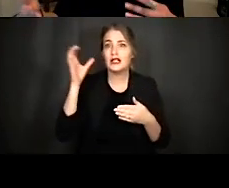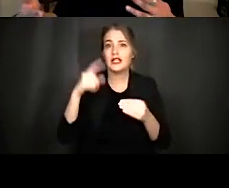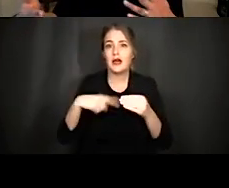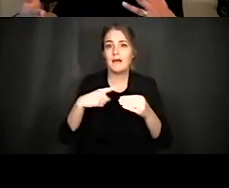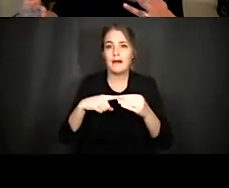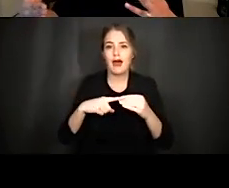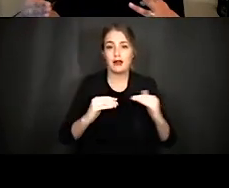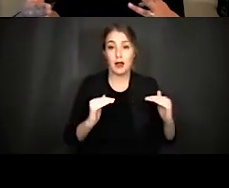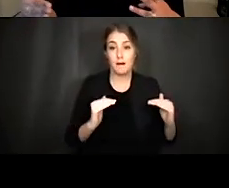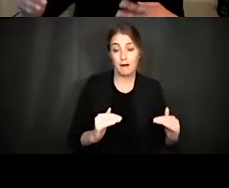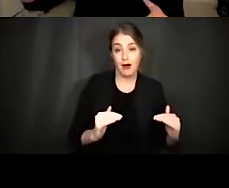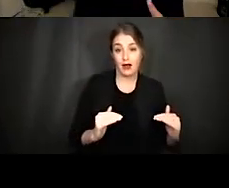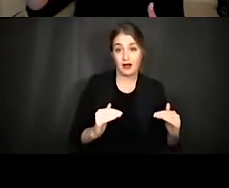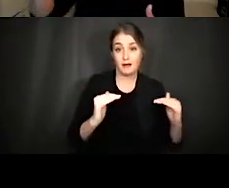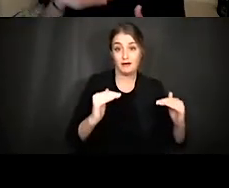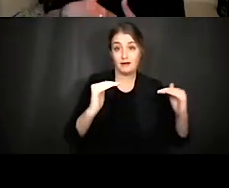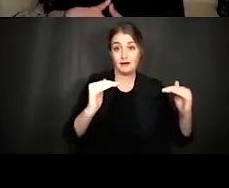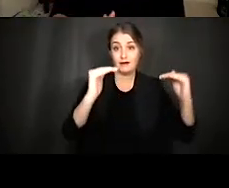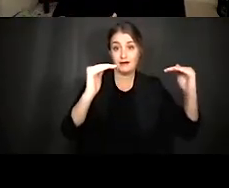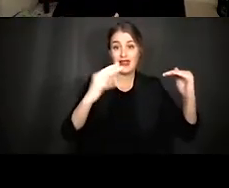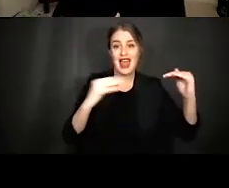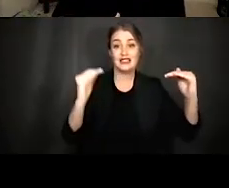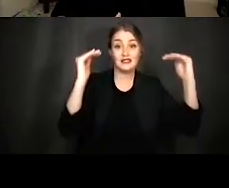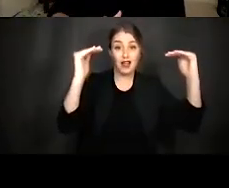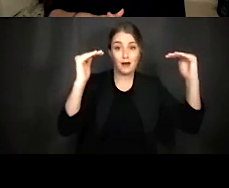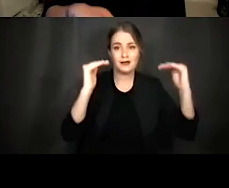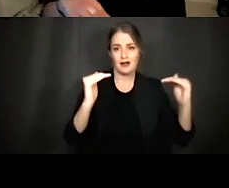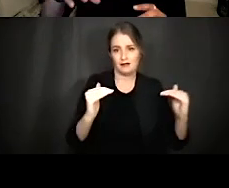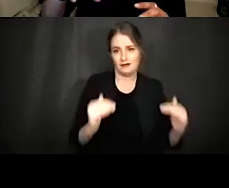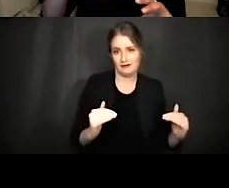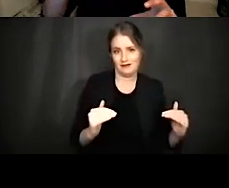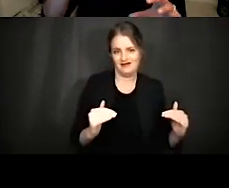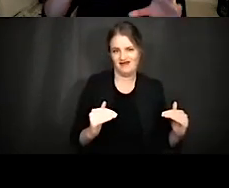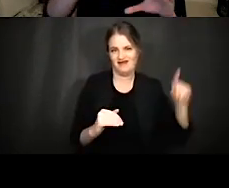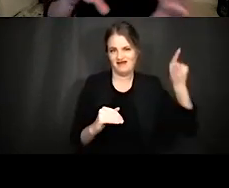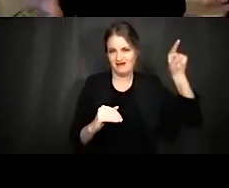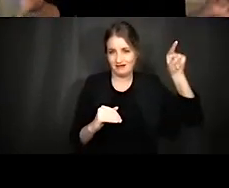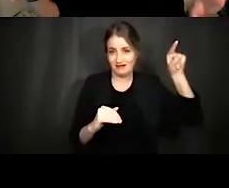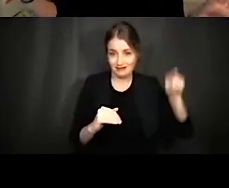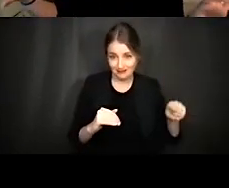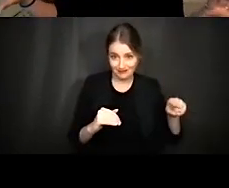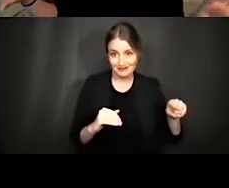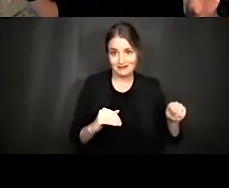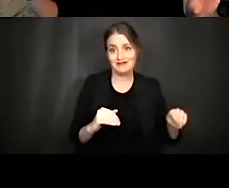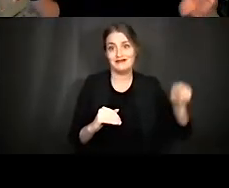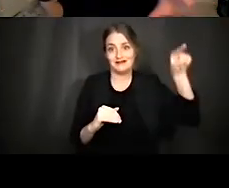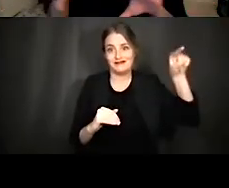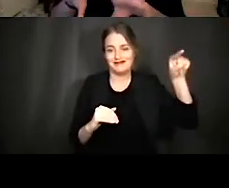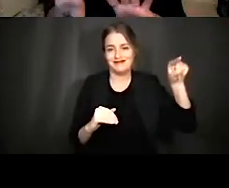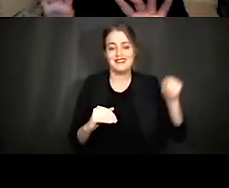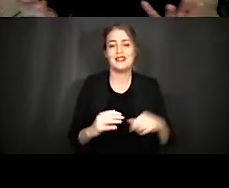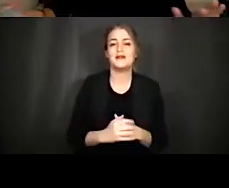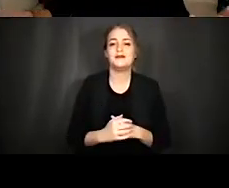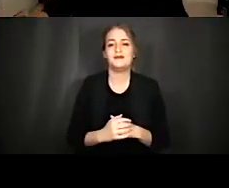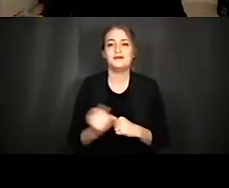processing and top-down processing. And I spent a lot of time focusing on kind of